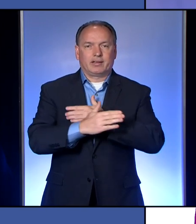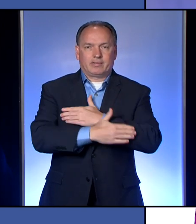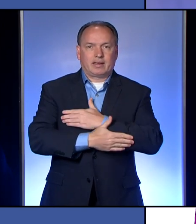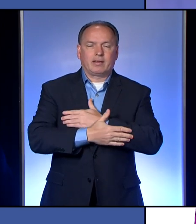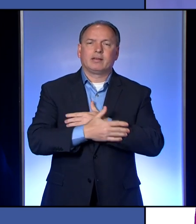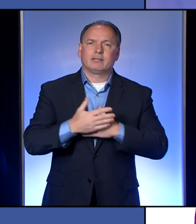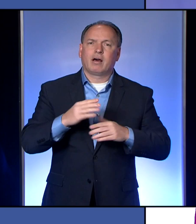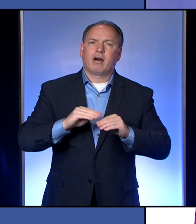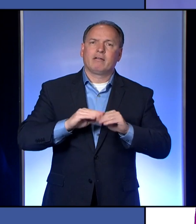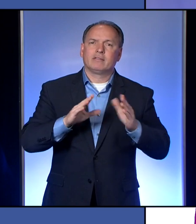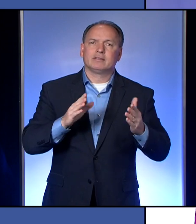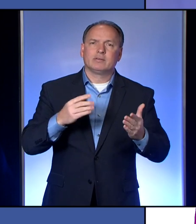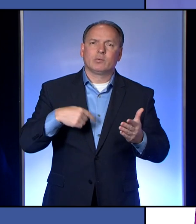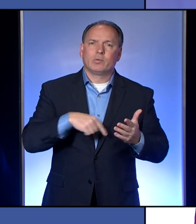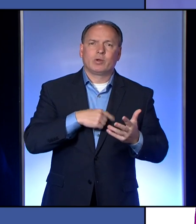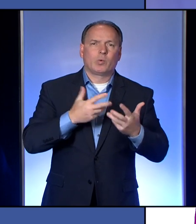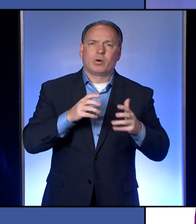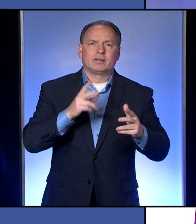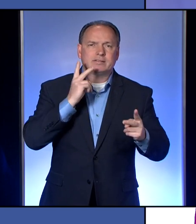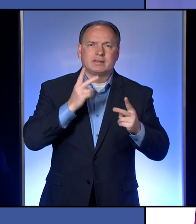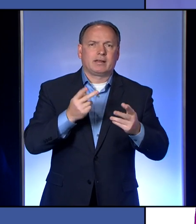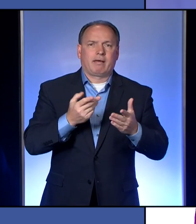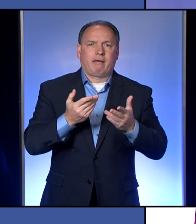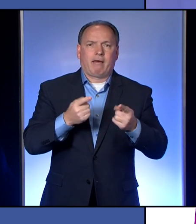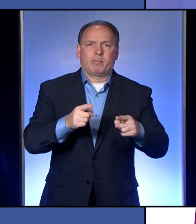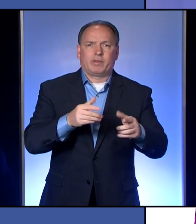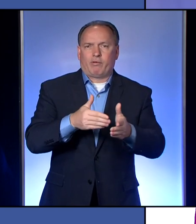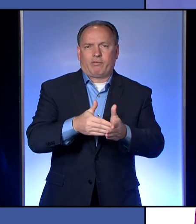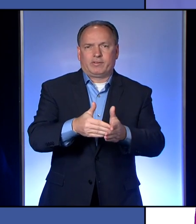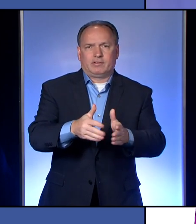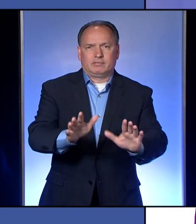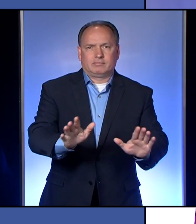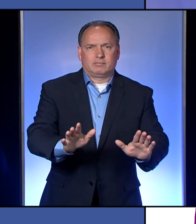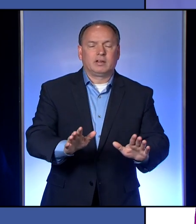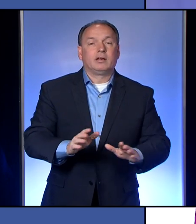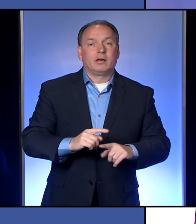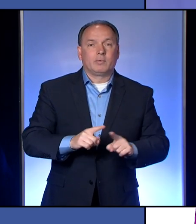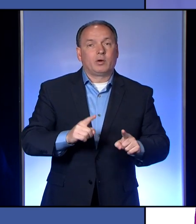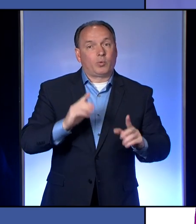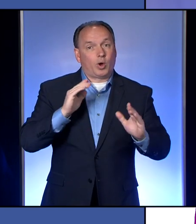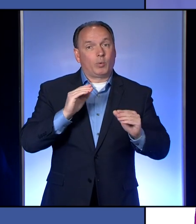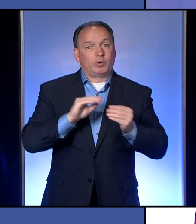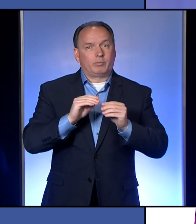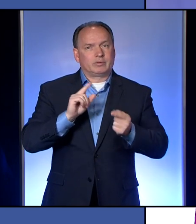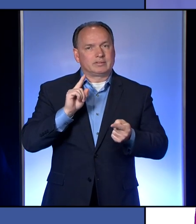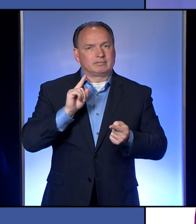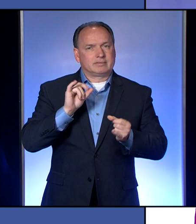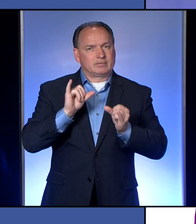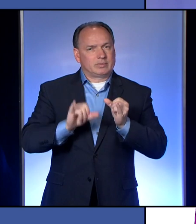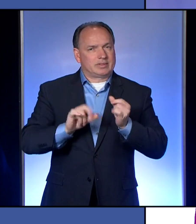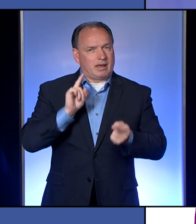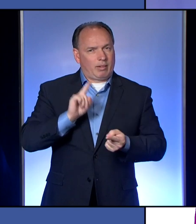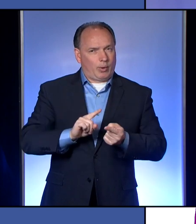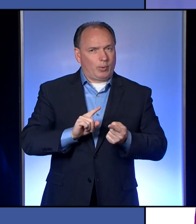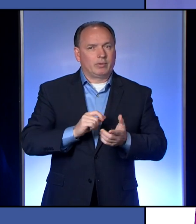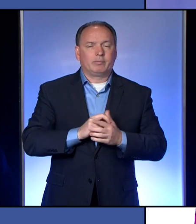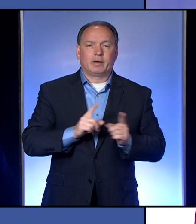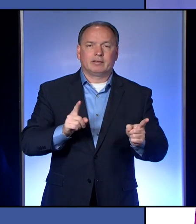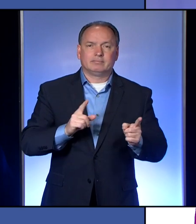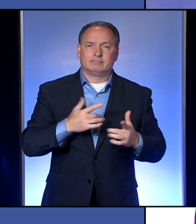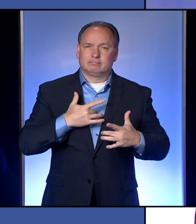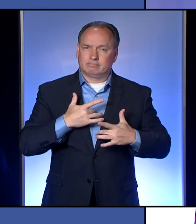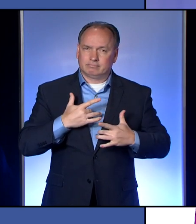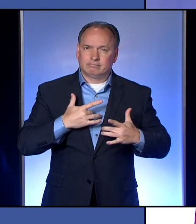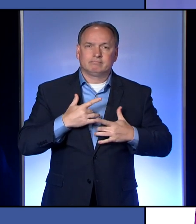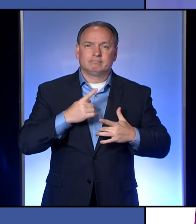obviously, something that we don't want to see very often. And we hope that our numbers stay lower than that. But it is a concern, as it should be for